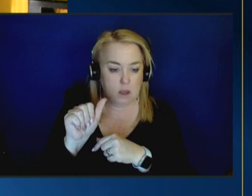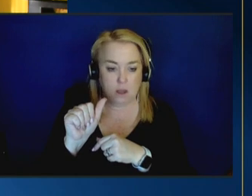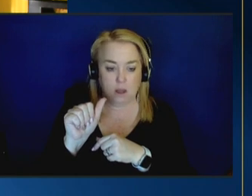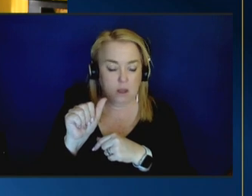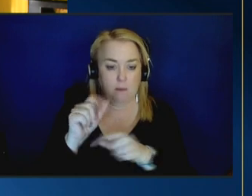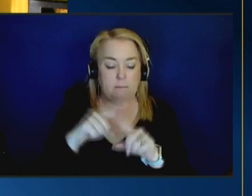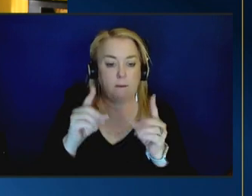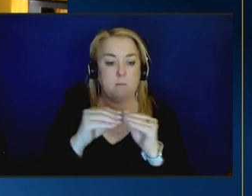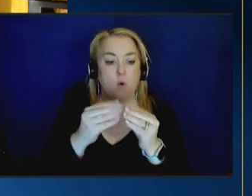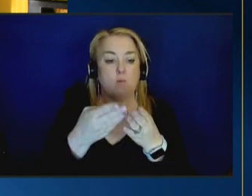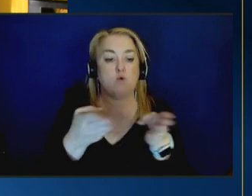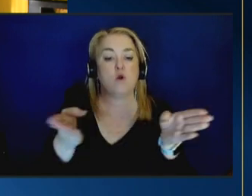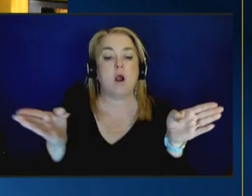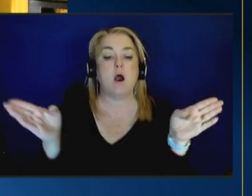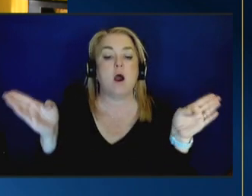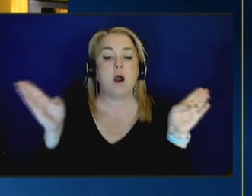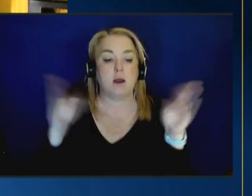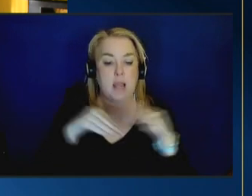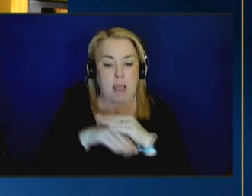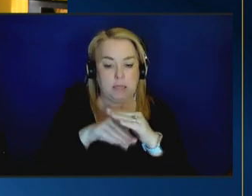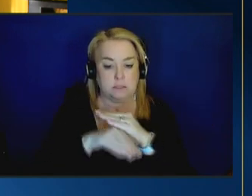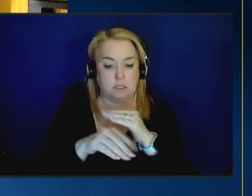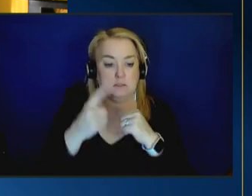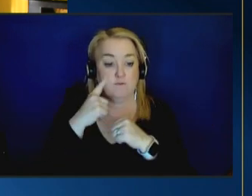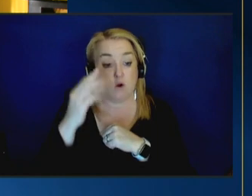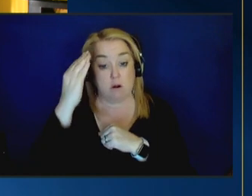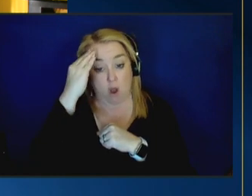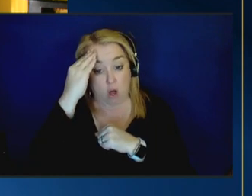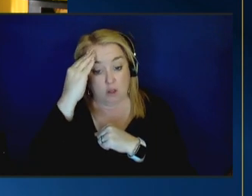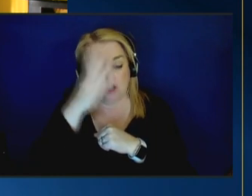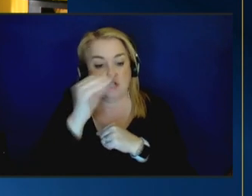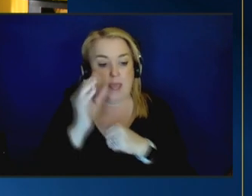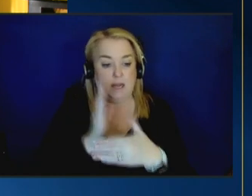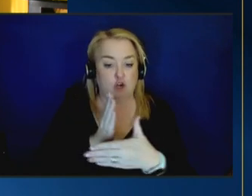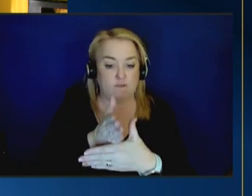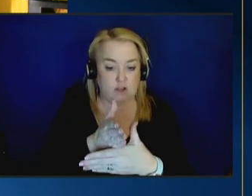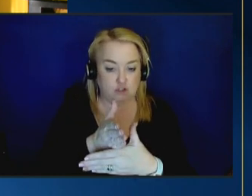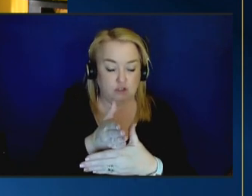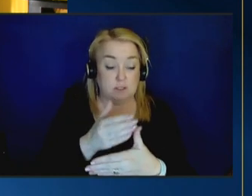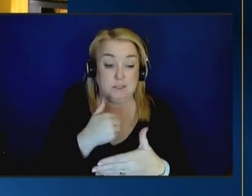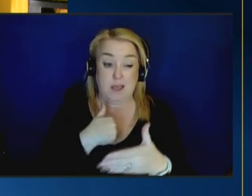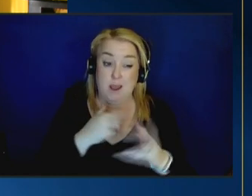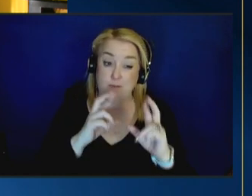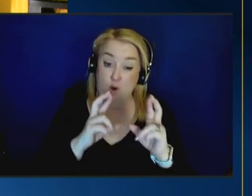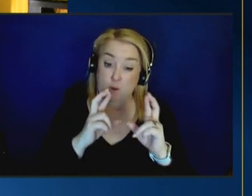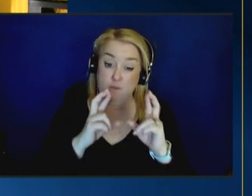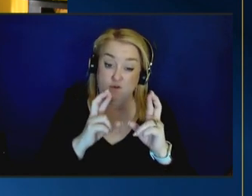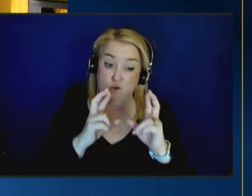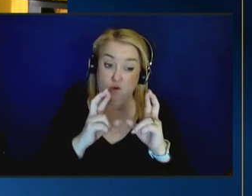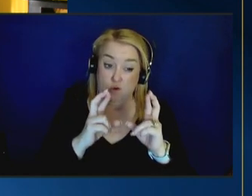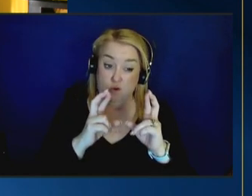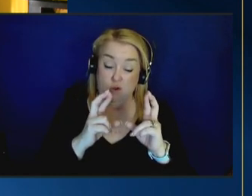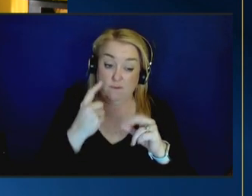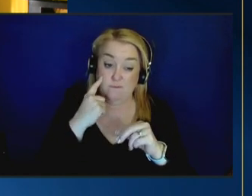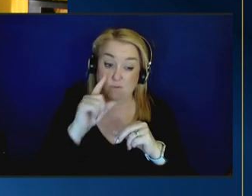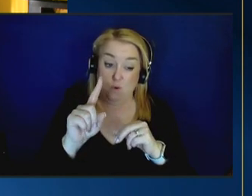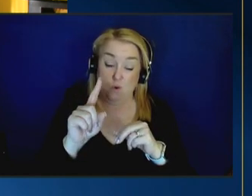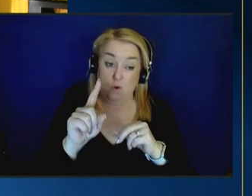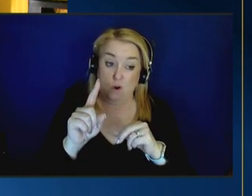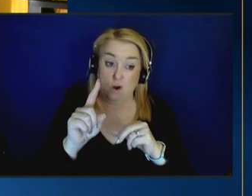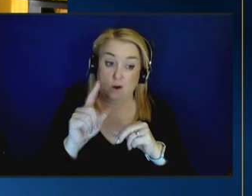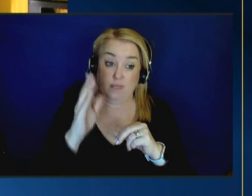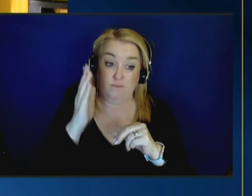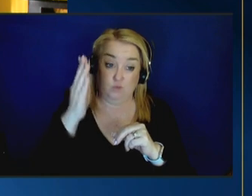a broader access to both the knowledge as well as interventions so i really hope uh that in the in the uh near